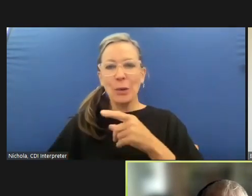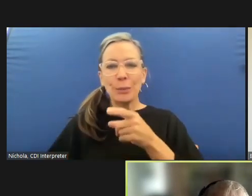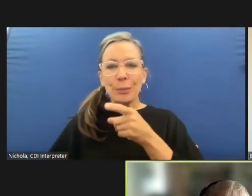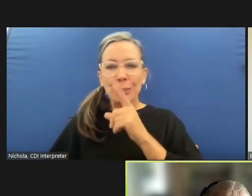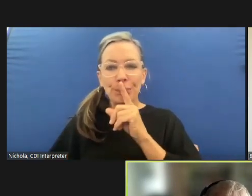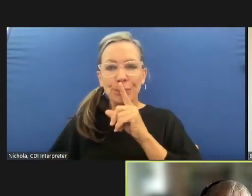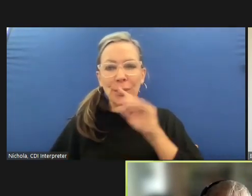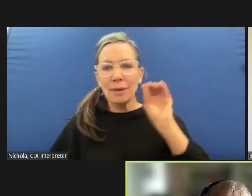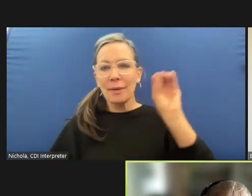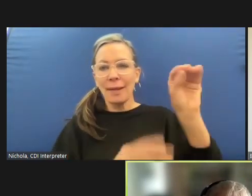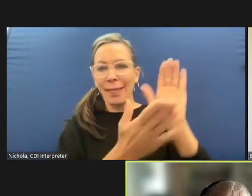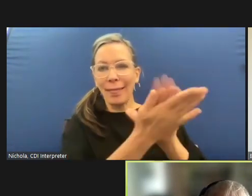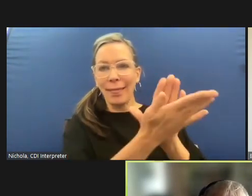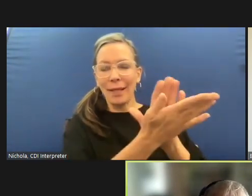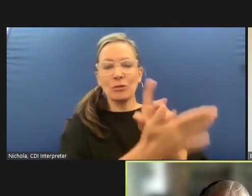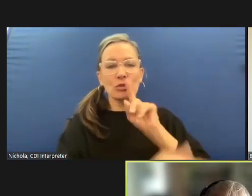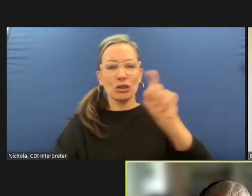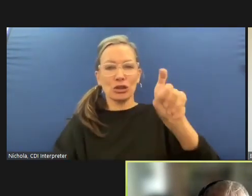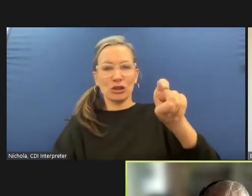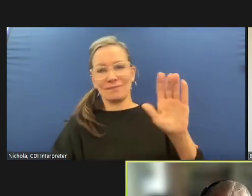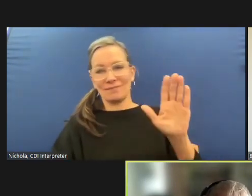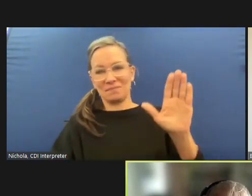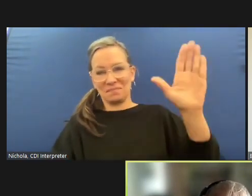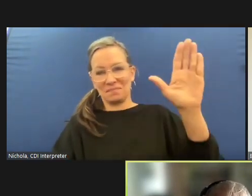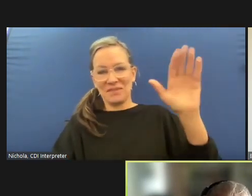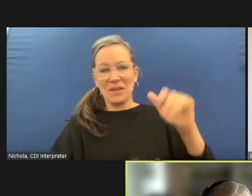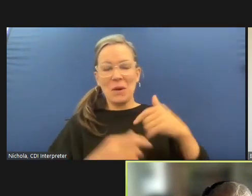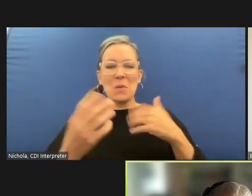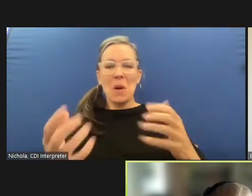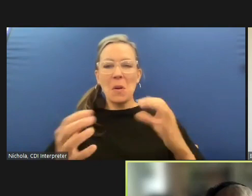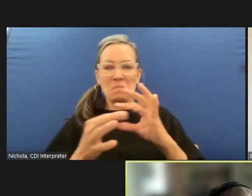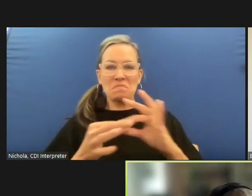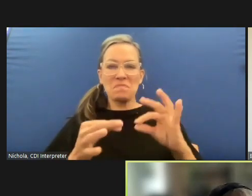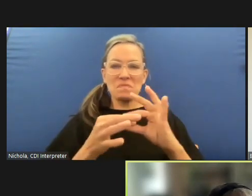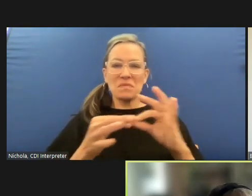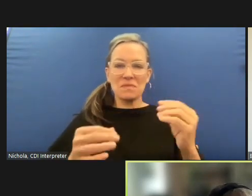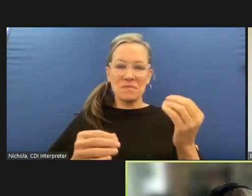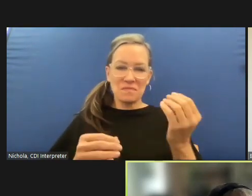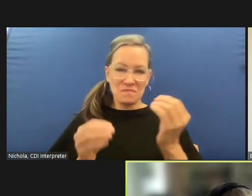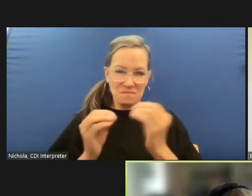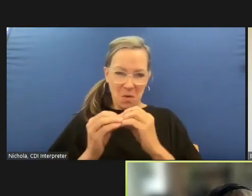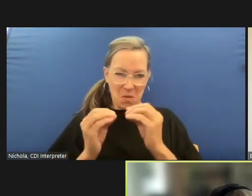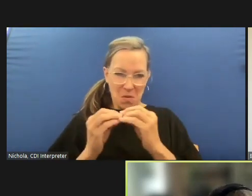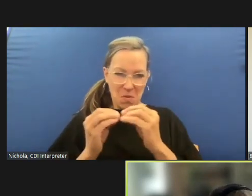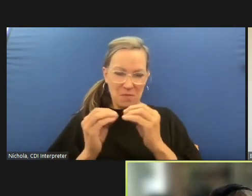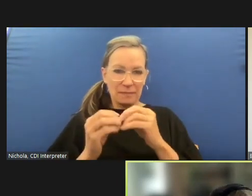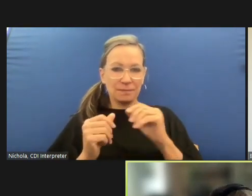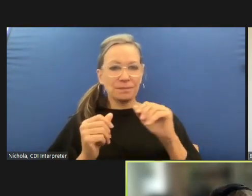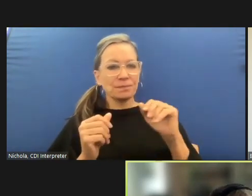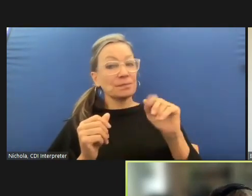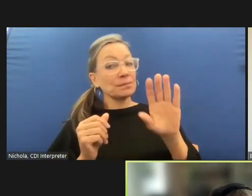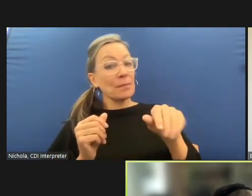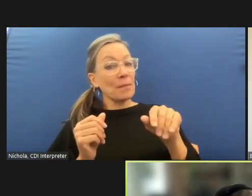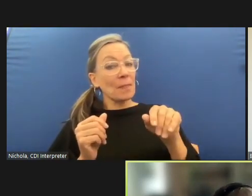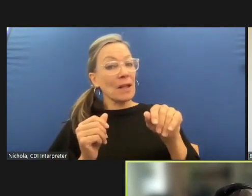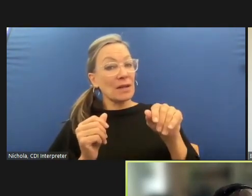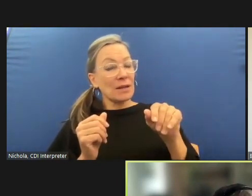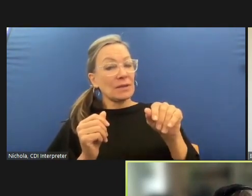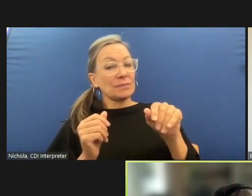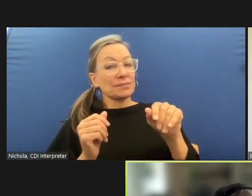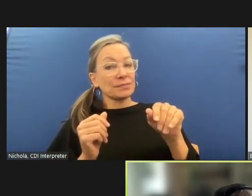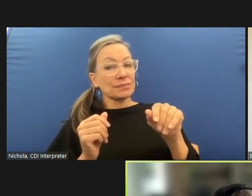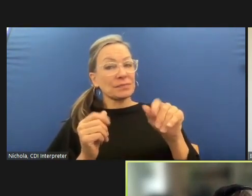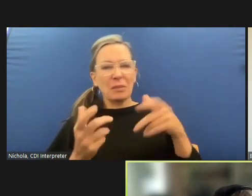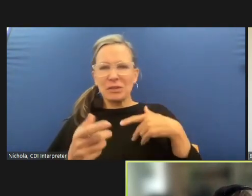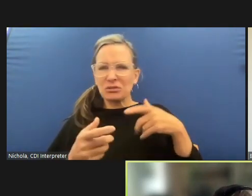that everybody else has but i'm hoping that other people will join in as well um but one of the questions i one of only